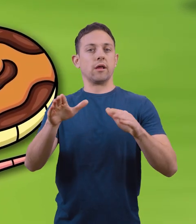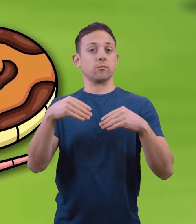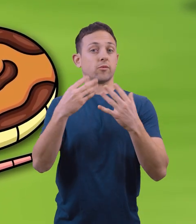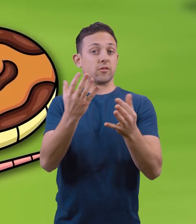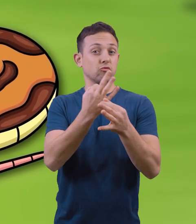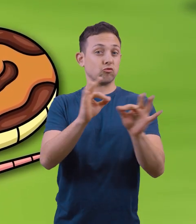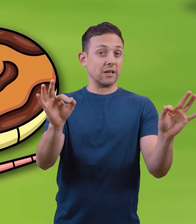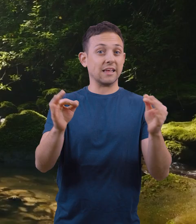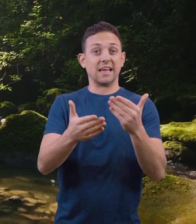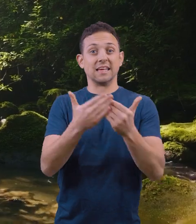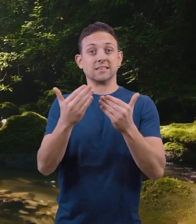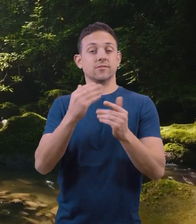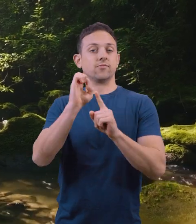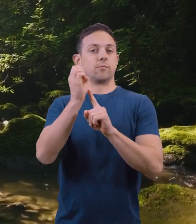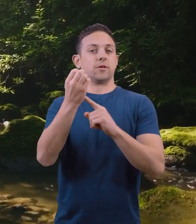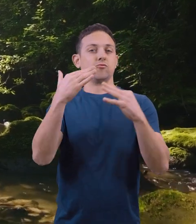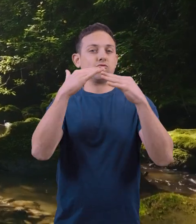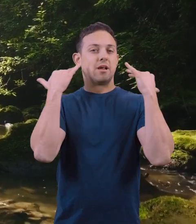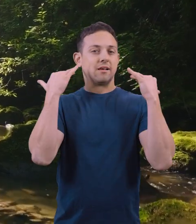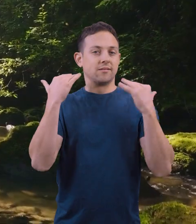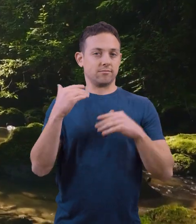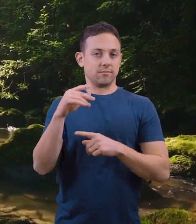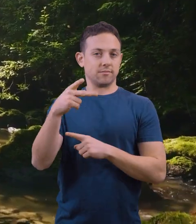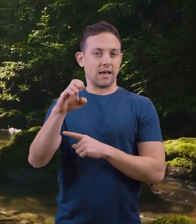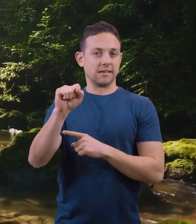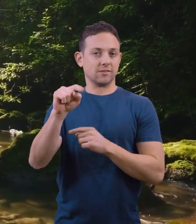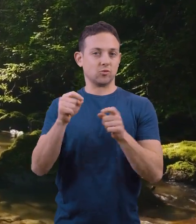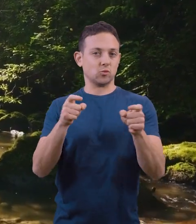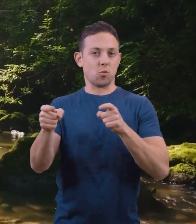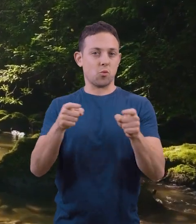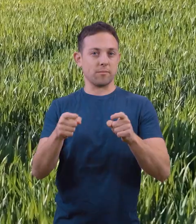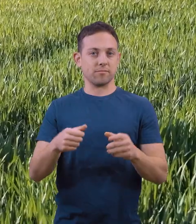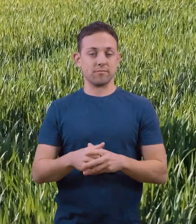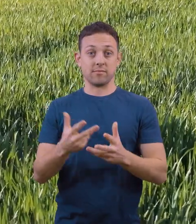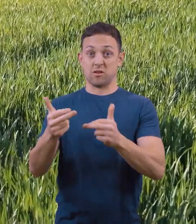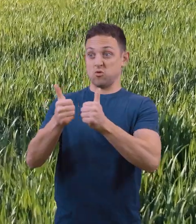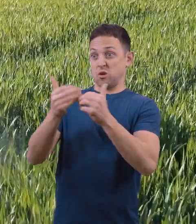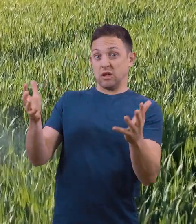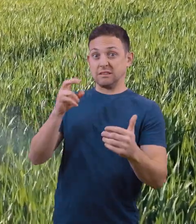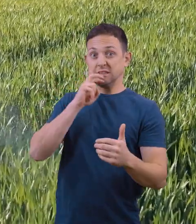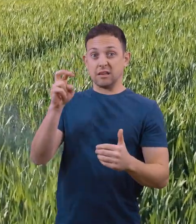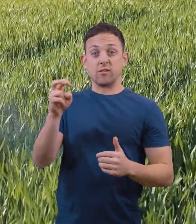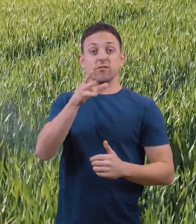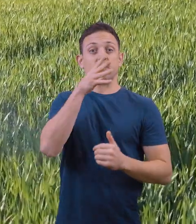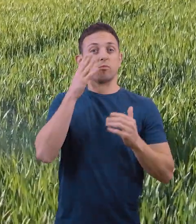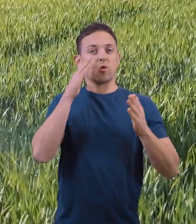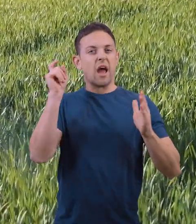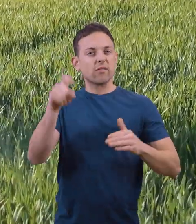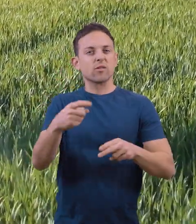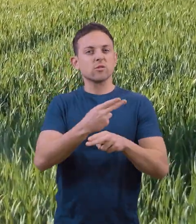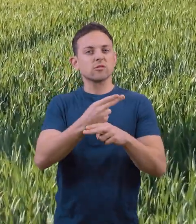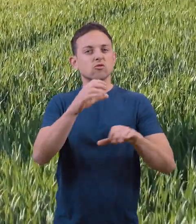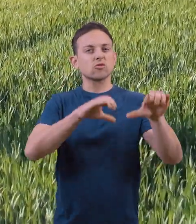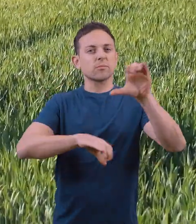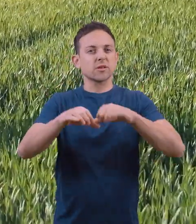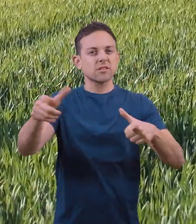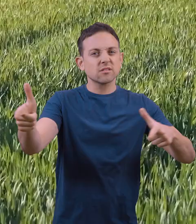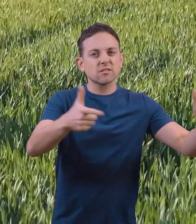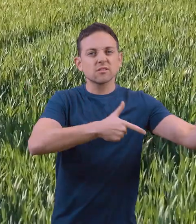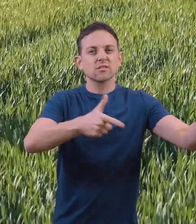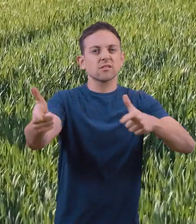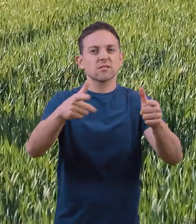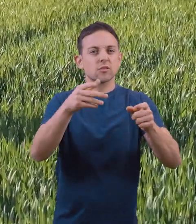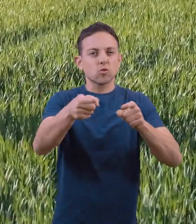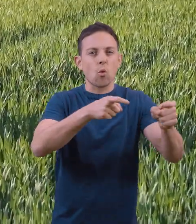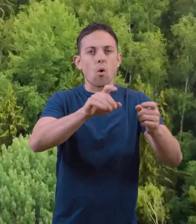provide free, easy, and environmentally friendly pest control. Without snakes, farmers would have to use chemicals to